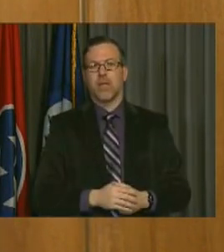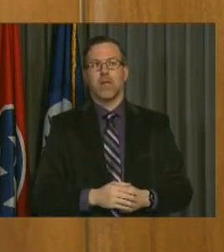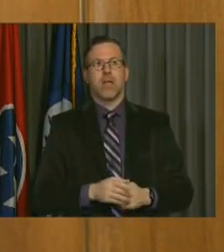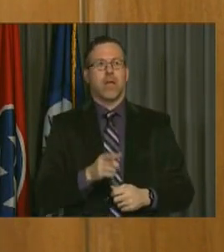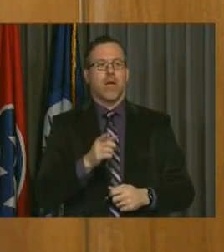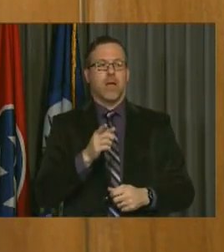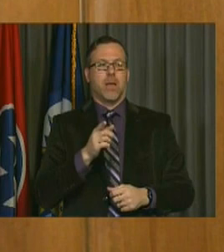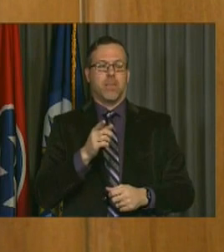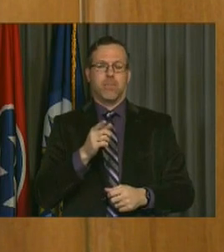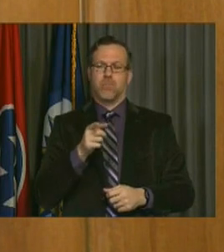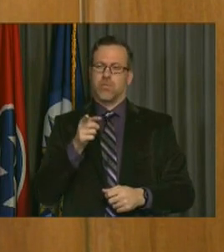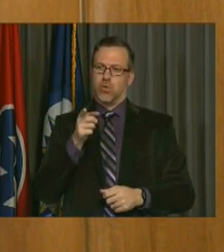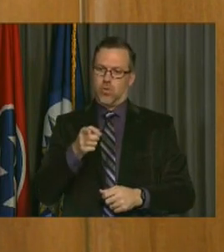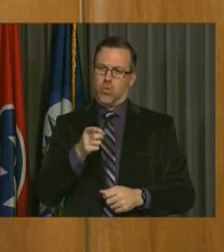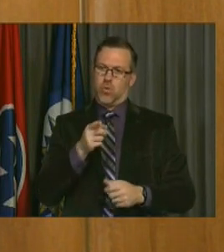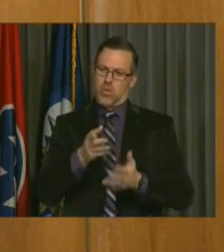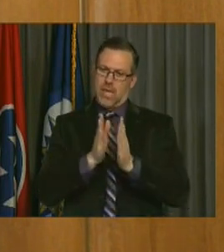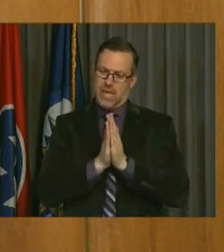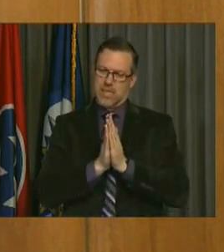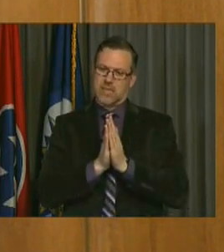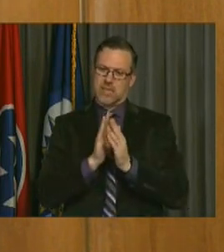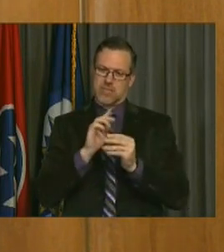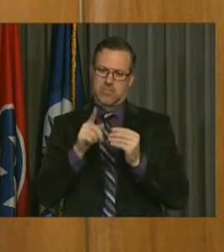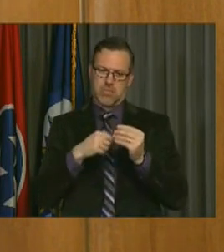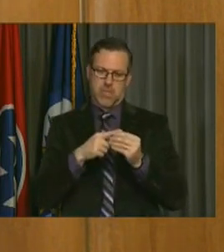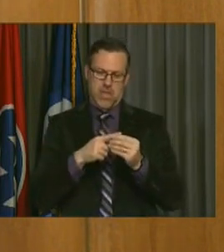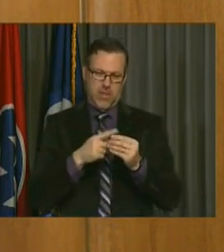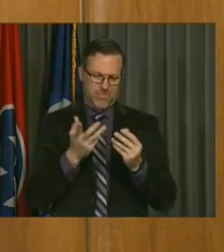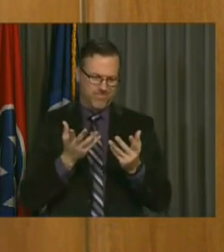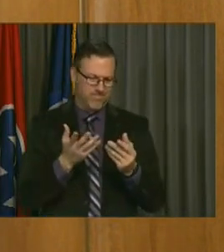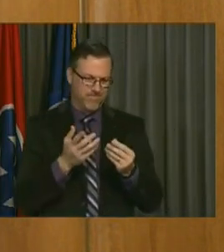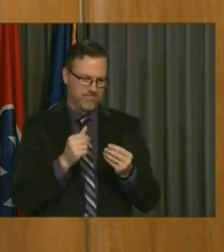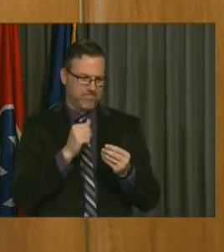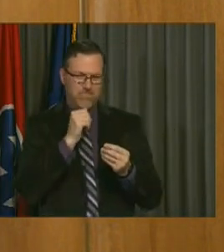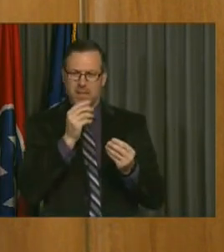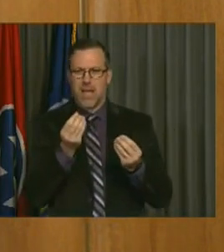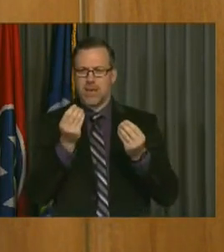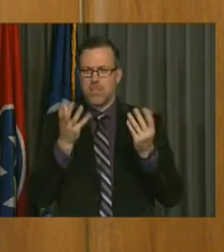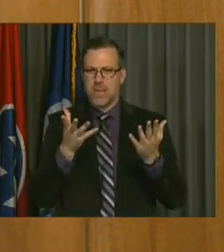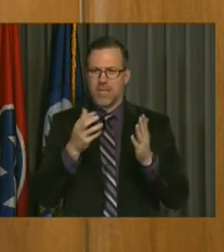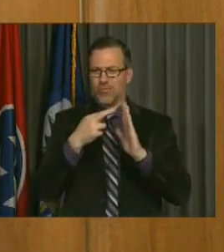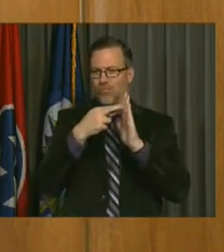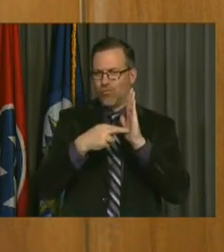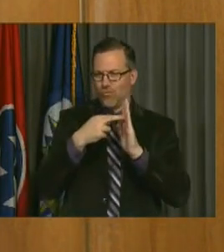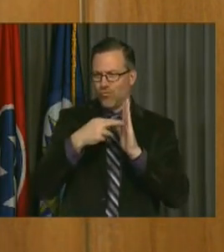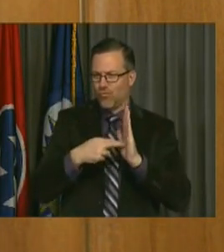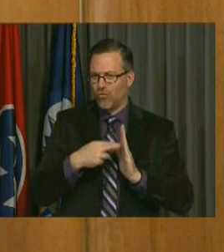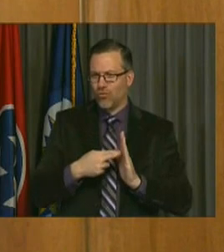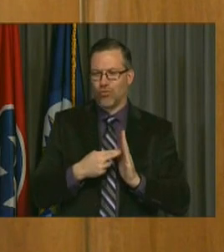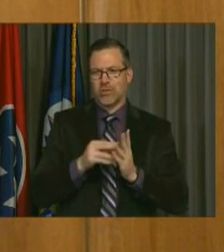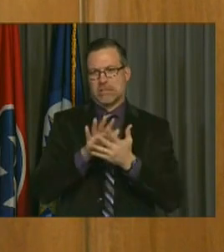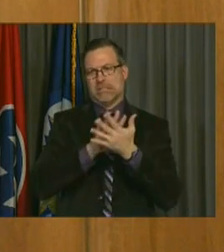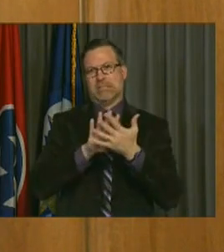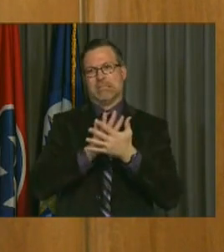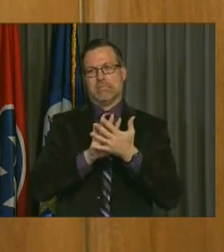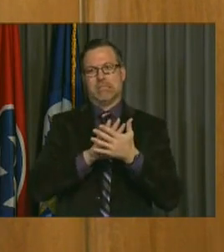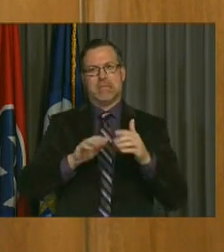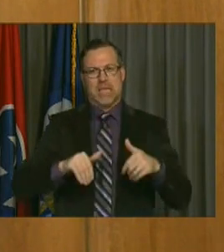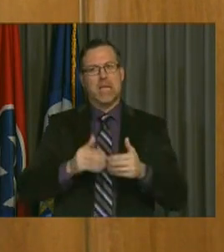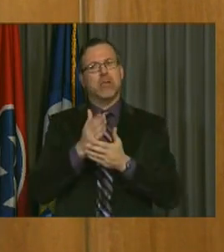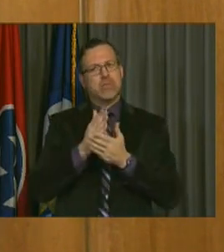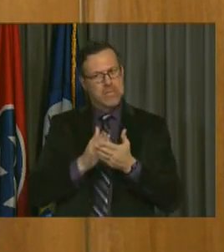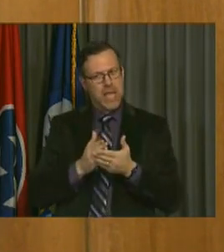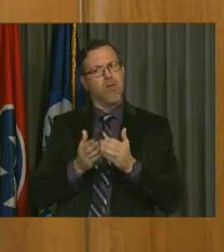details of those. Really, there's not many of them yet. The guidelines that have come out have helped us